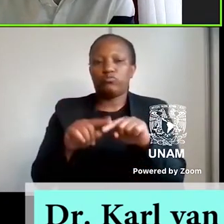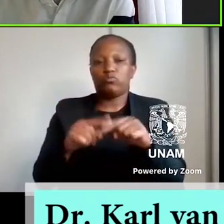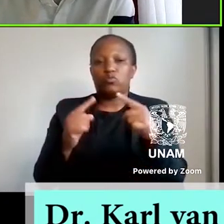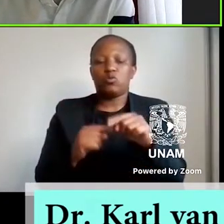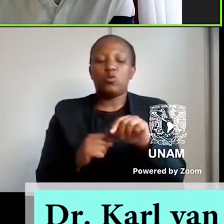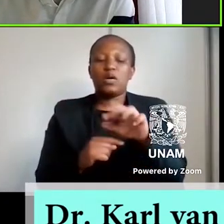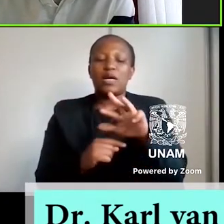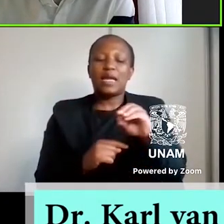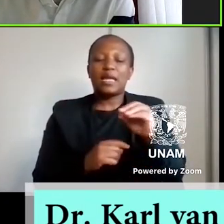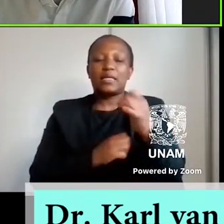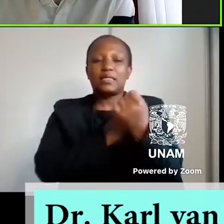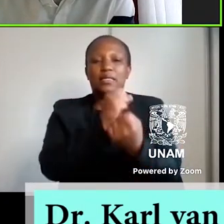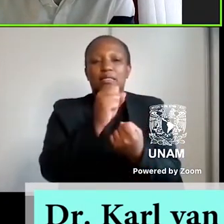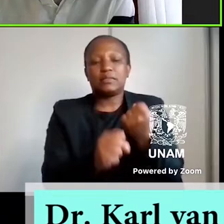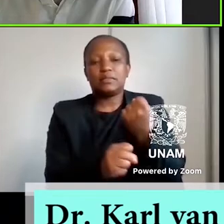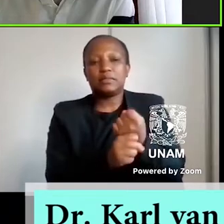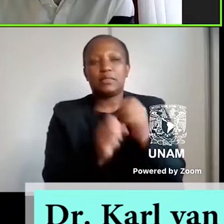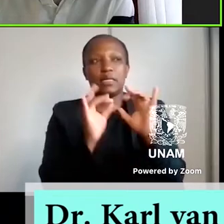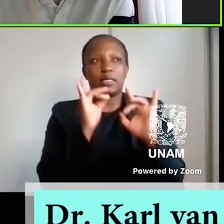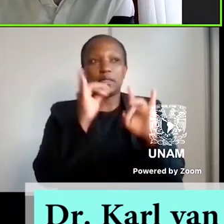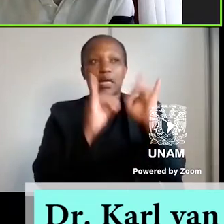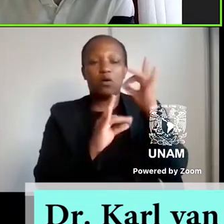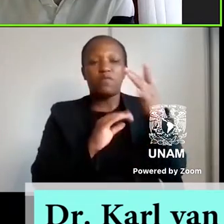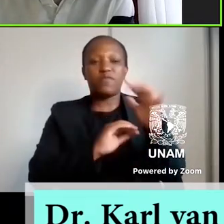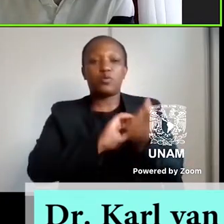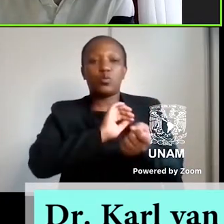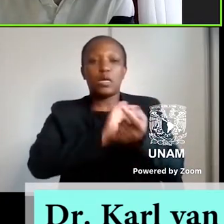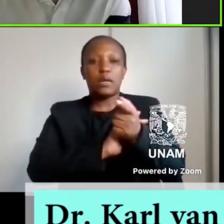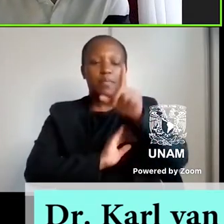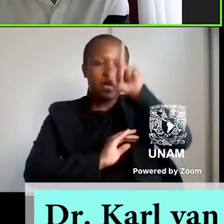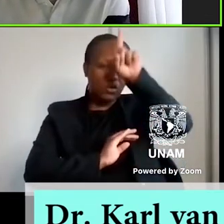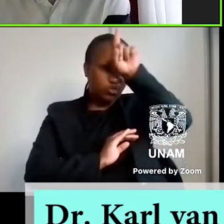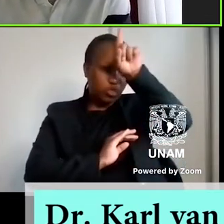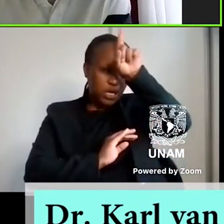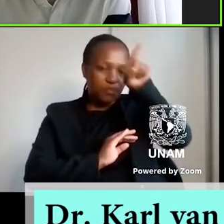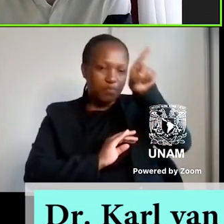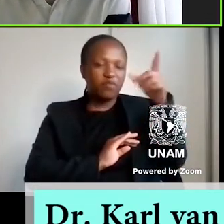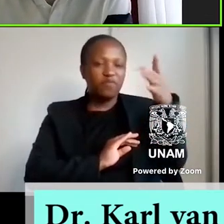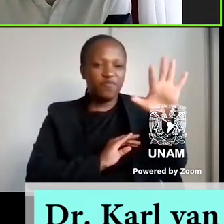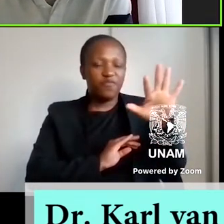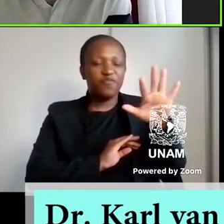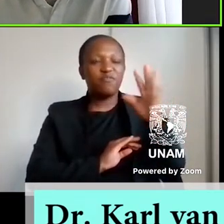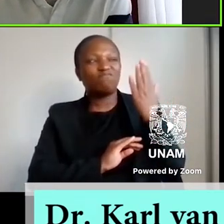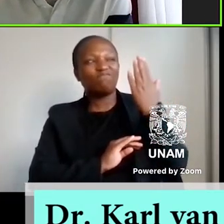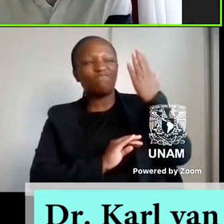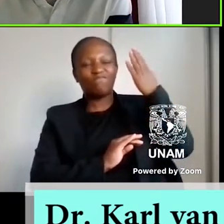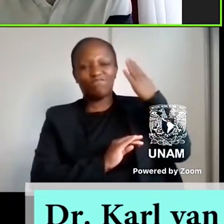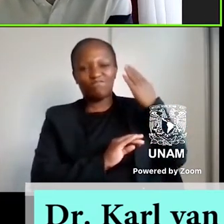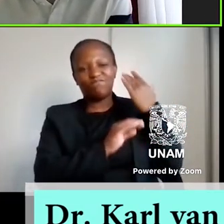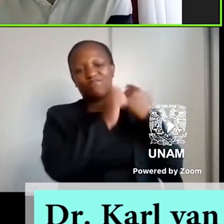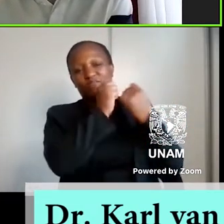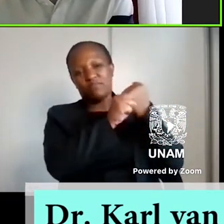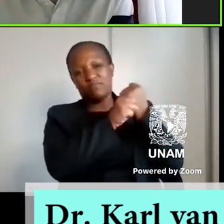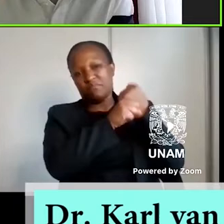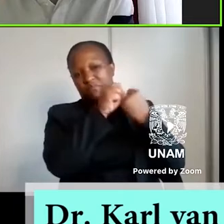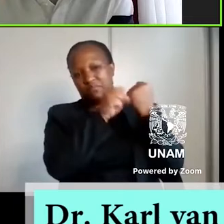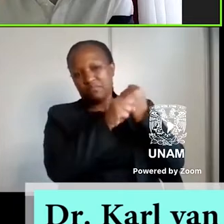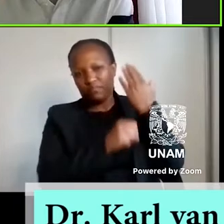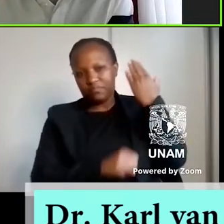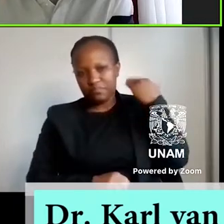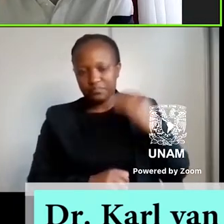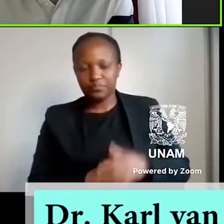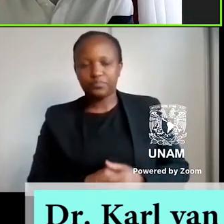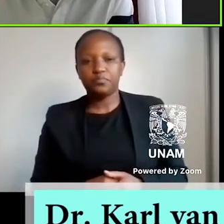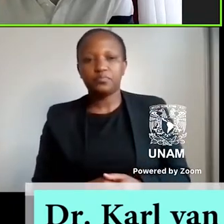-old Polish-named town from what happened in a German camp on its edges in the middle of the 20th century. In the same way